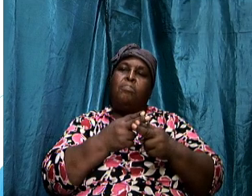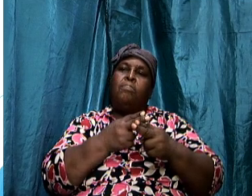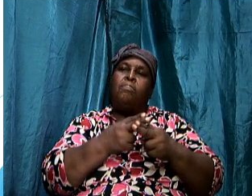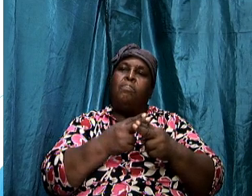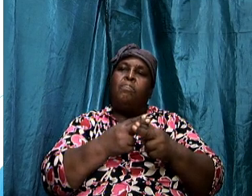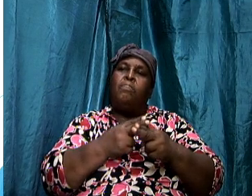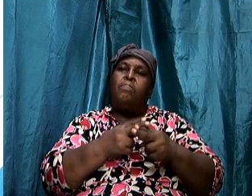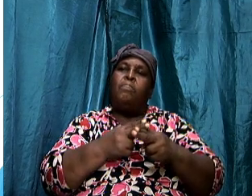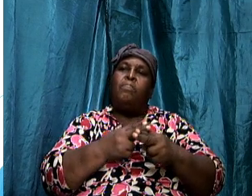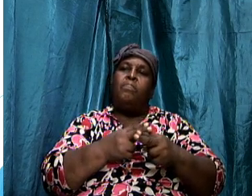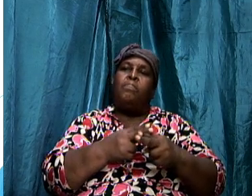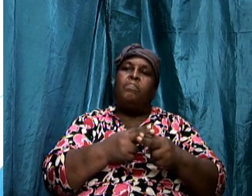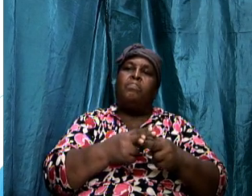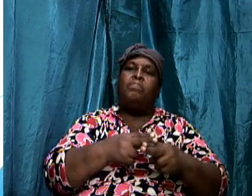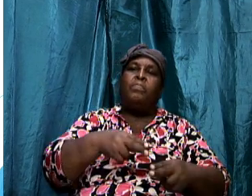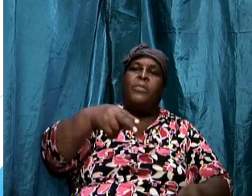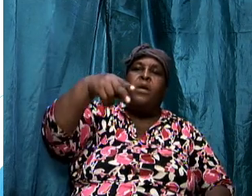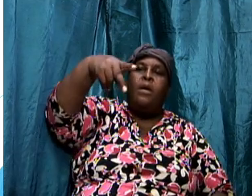palestra